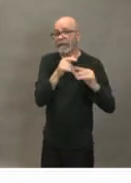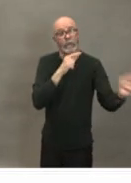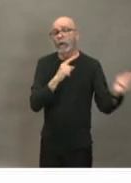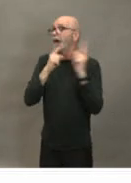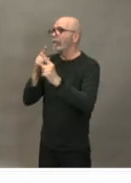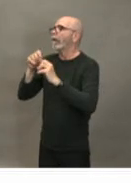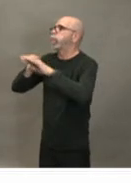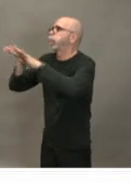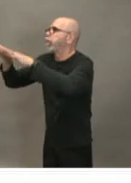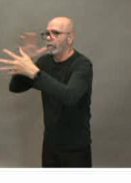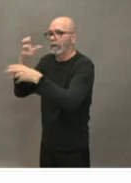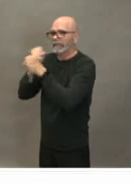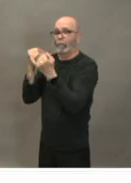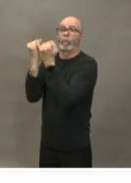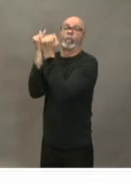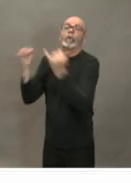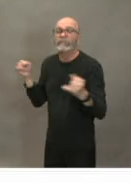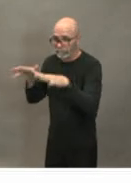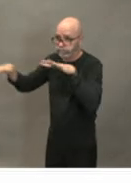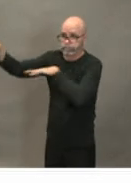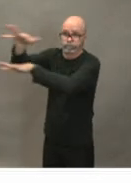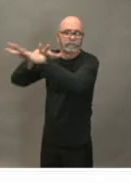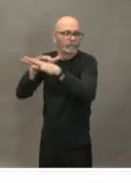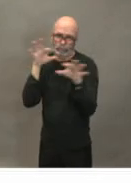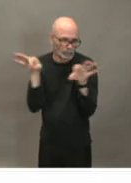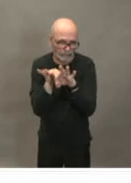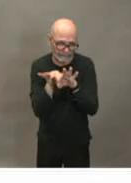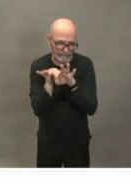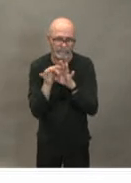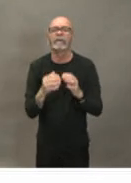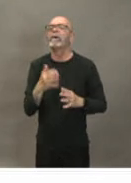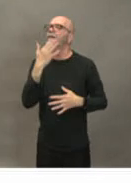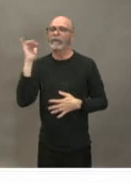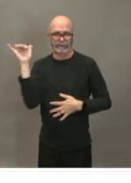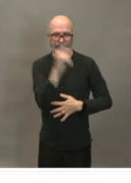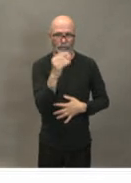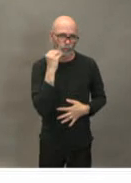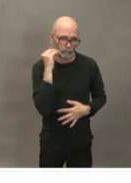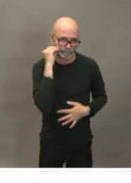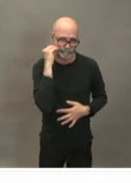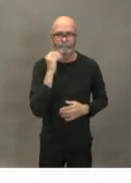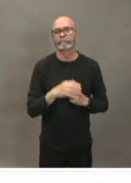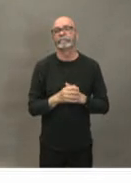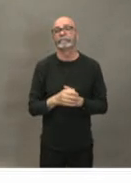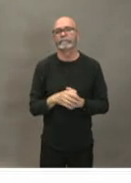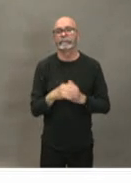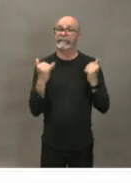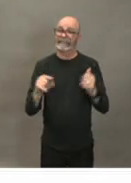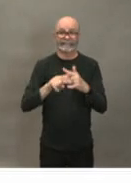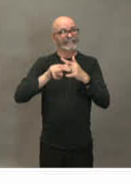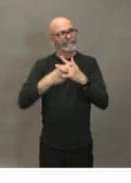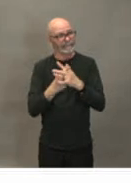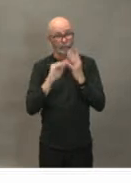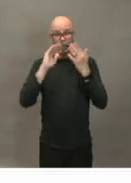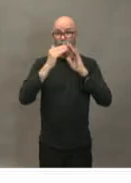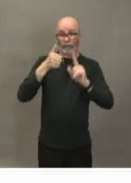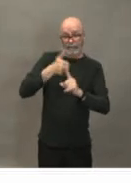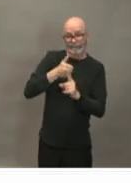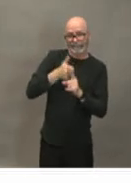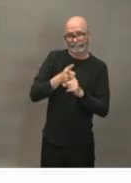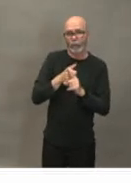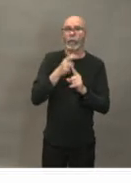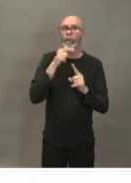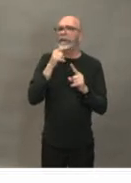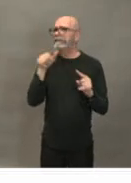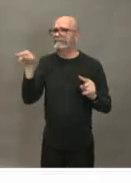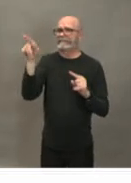system but all of us have a role to play in this starting at community level how do we support each other to to be well and if